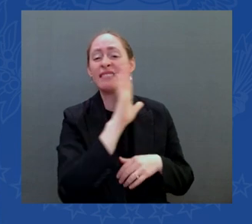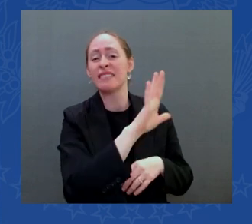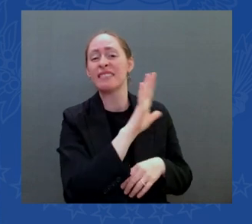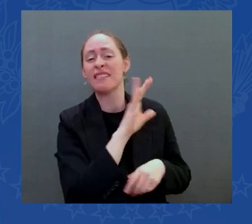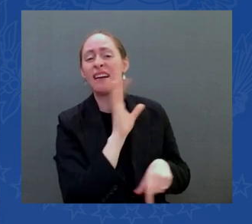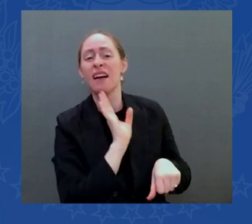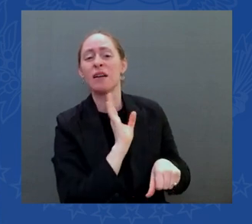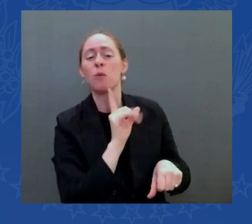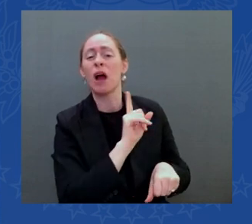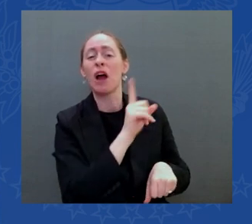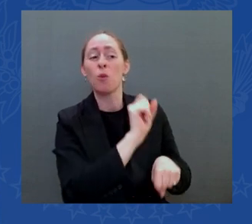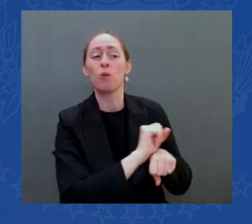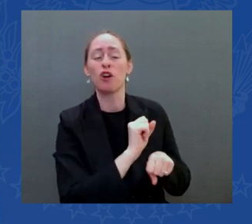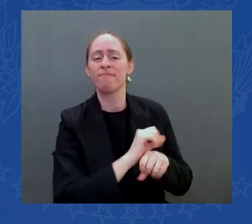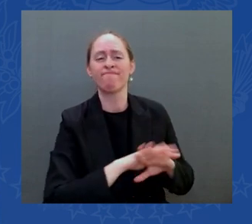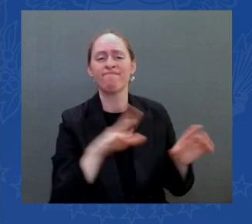people